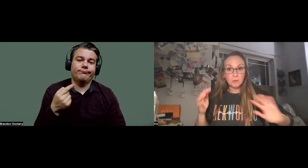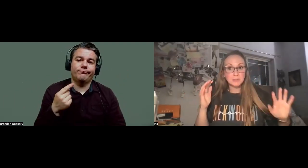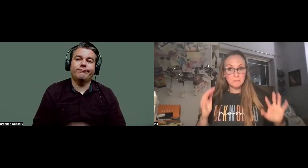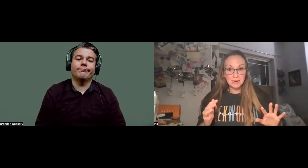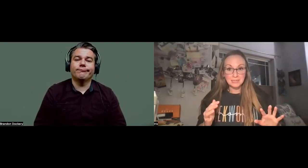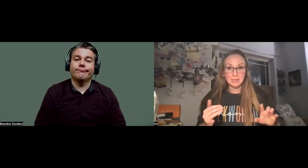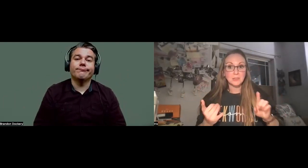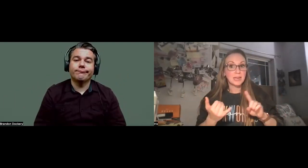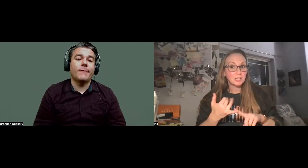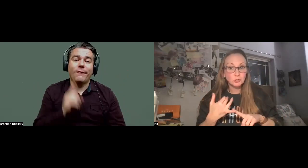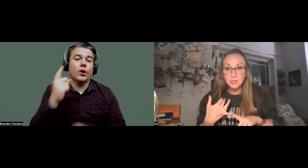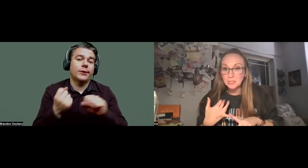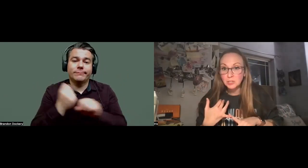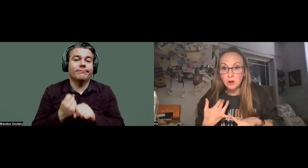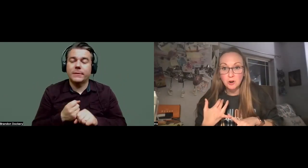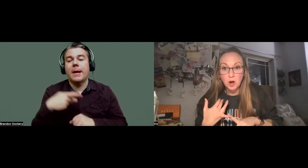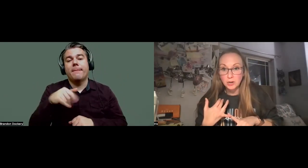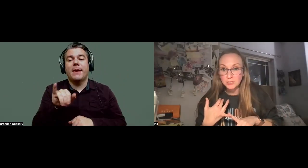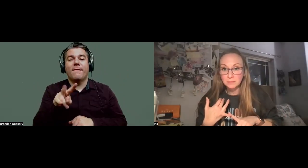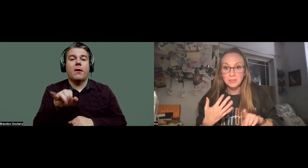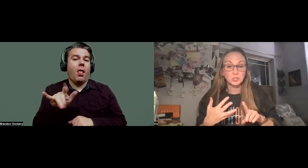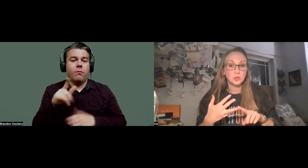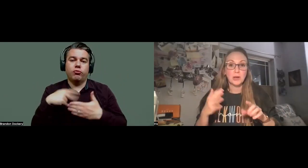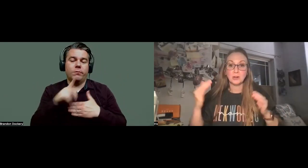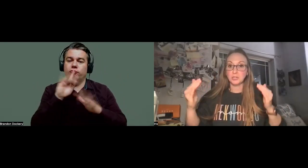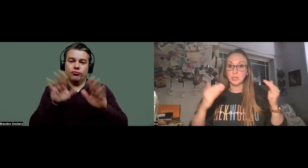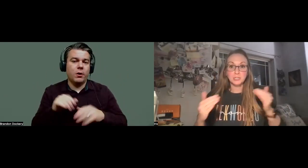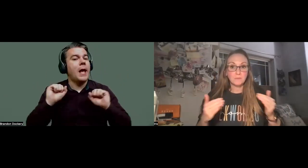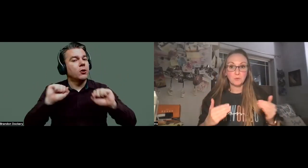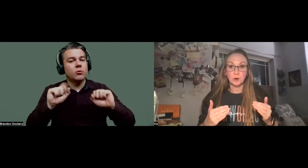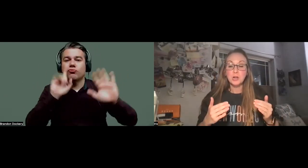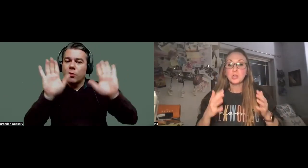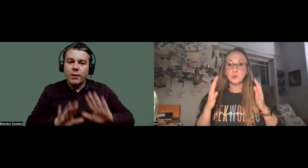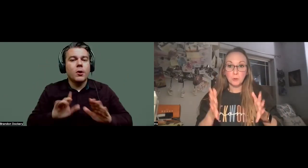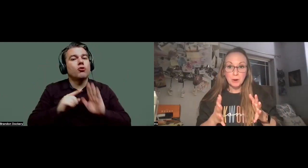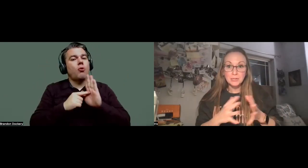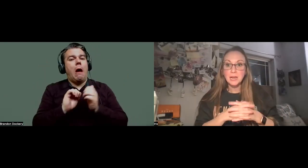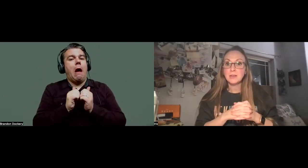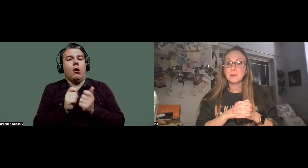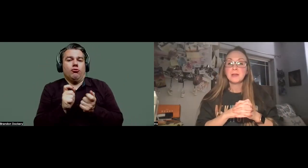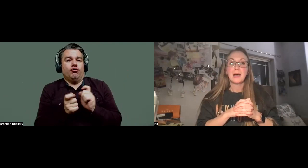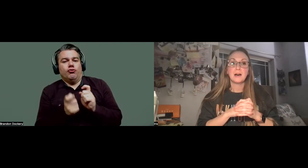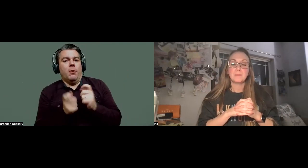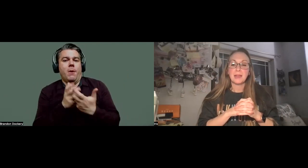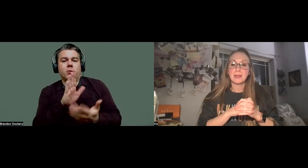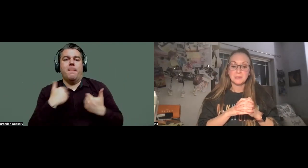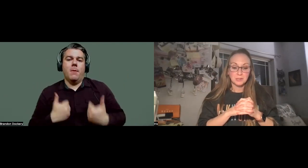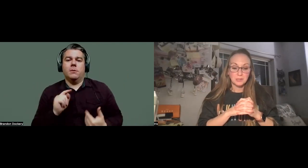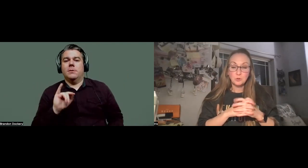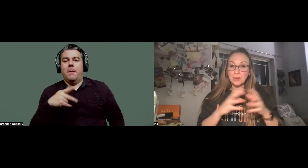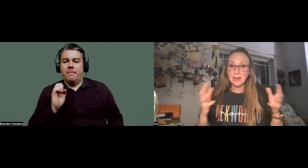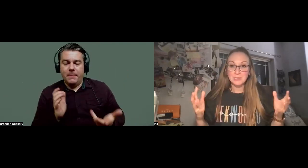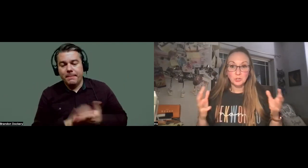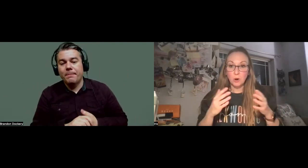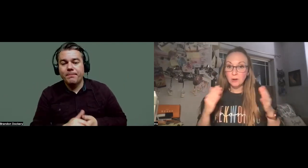pivotal program is amazing. The exercises are awesome. They show you how to adjust them for your body type. And